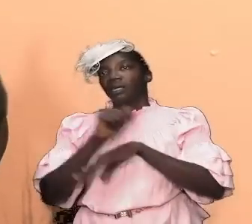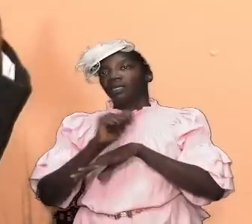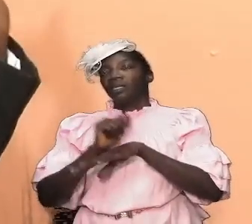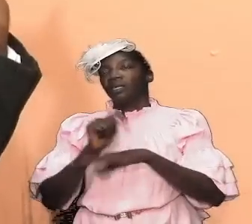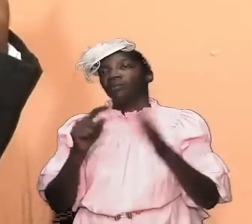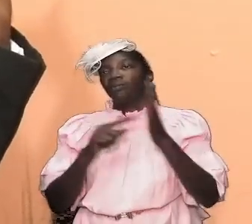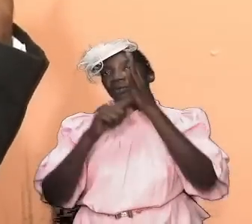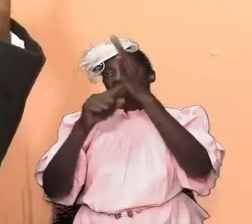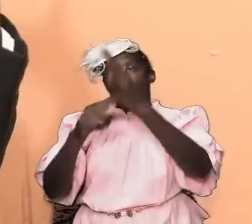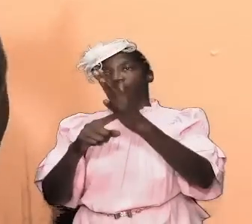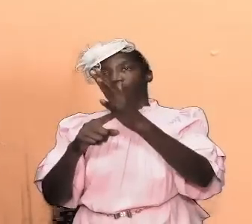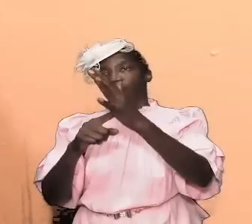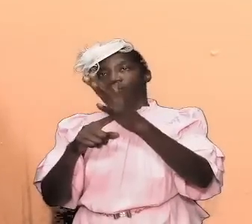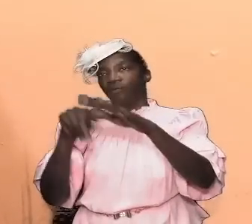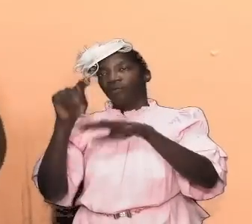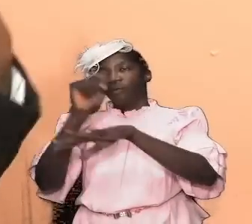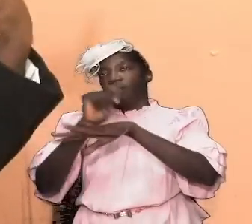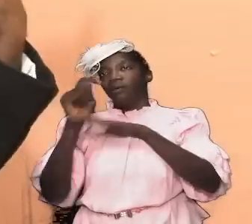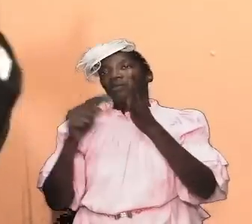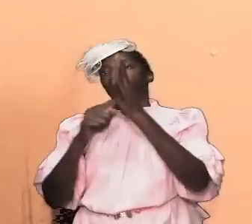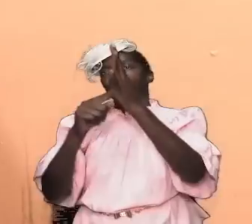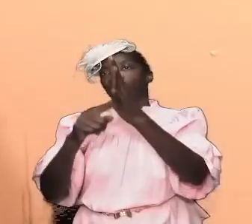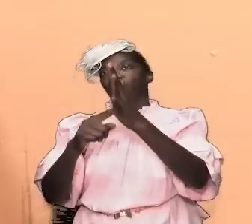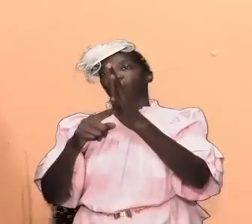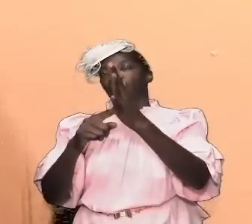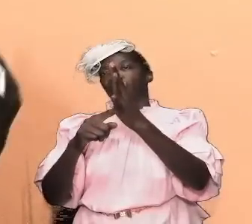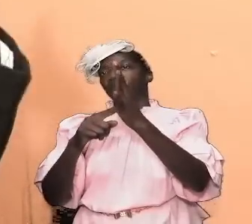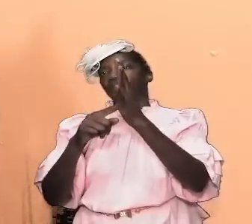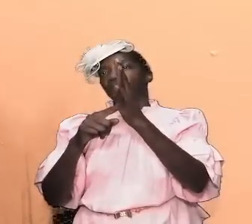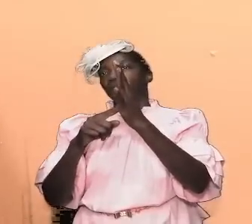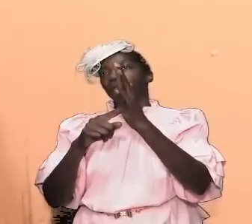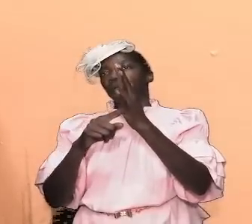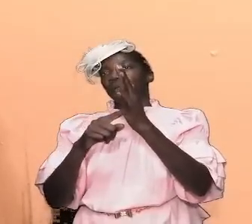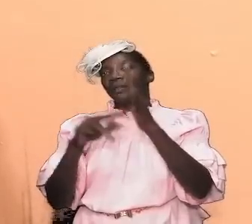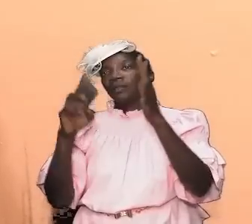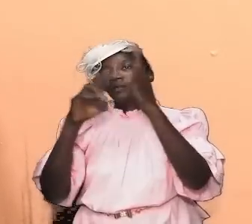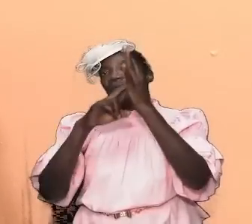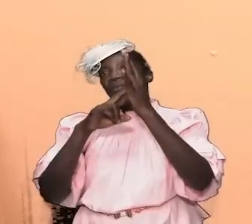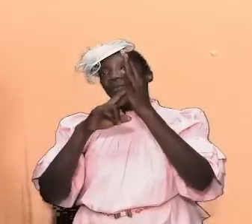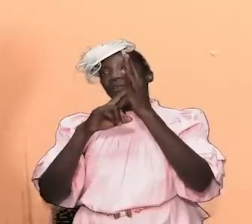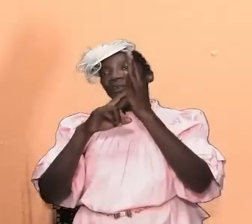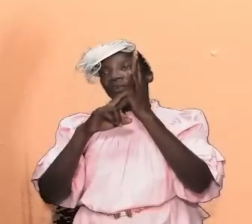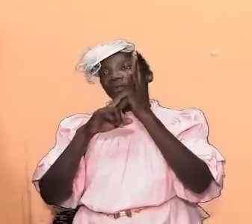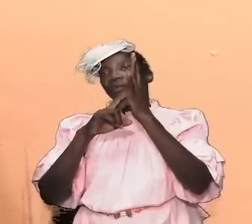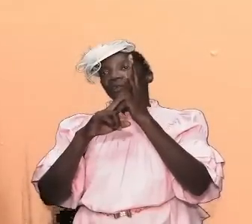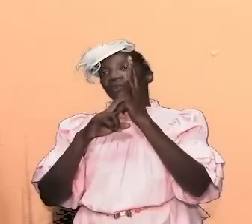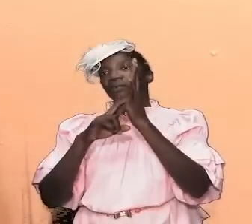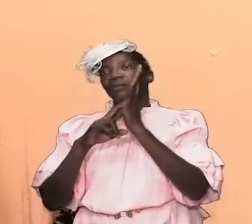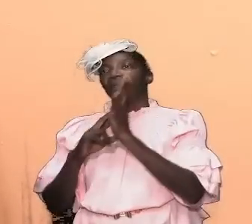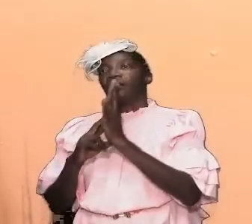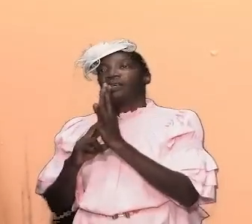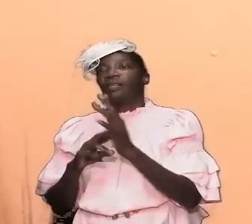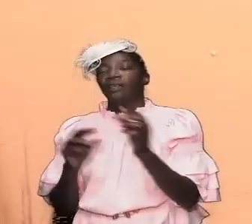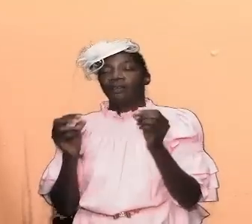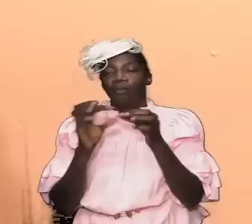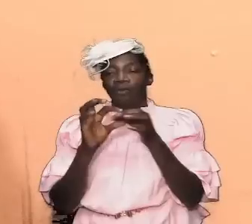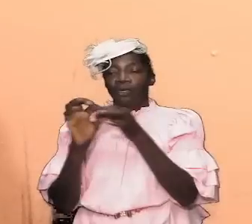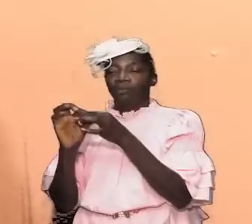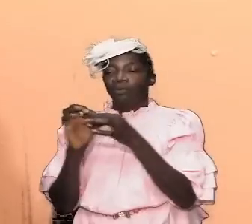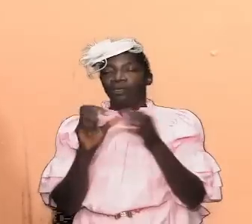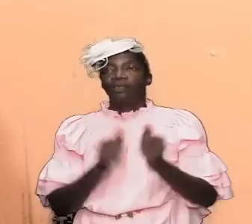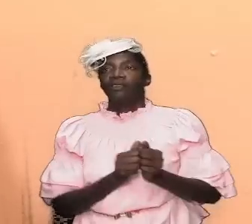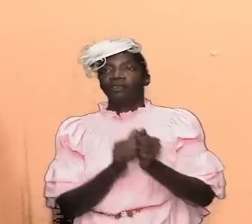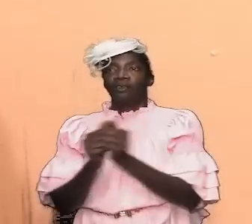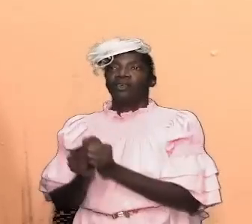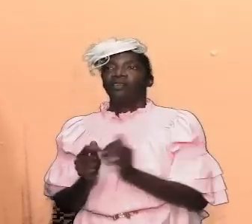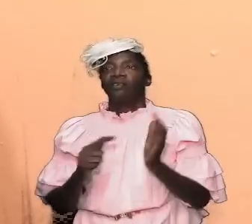what the tabernacle signifies or symbolize or represent and then we are going to put the pieces together and